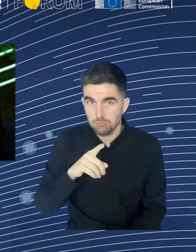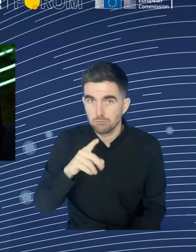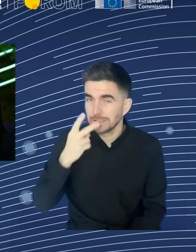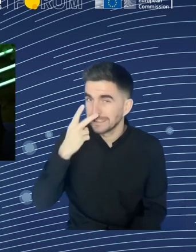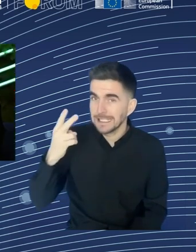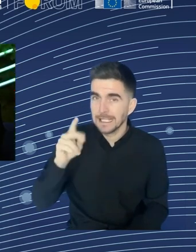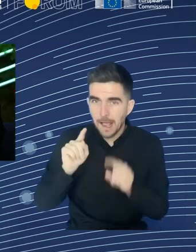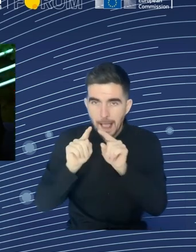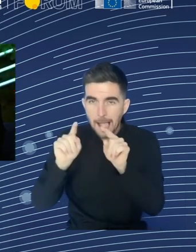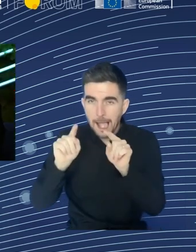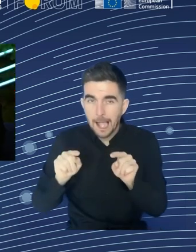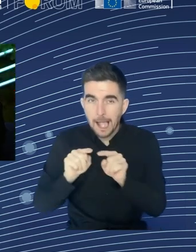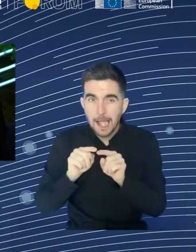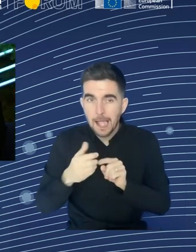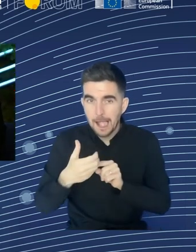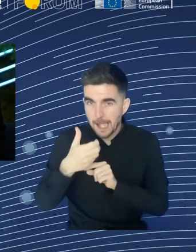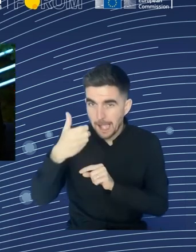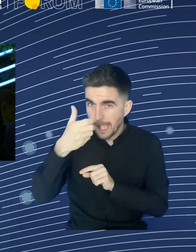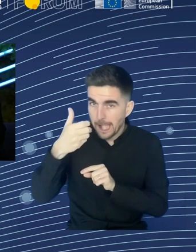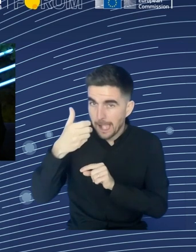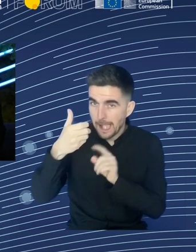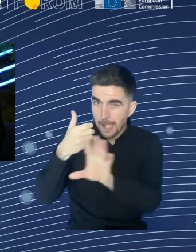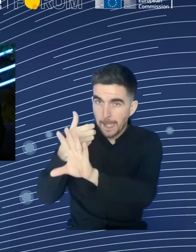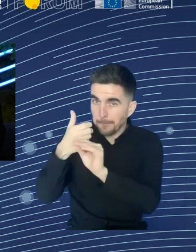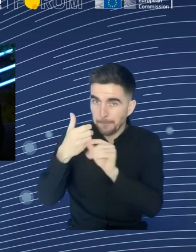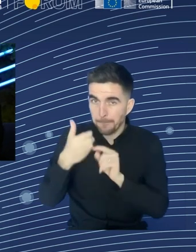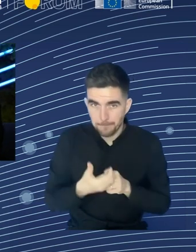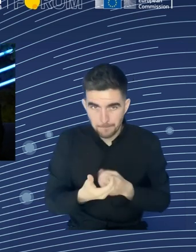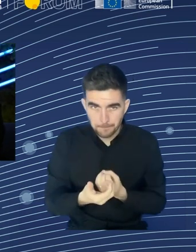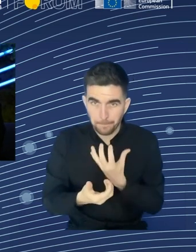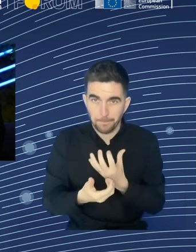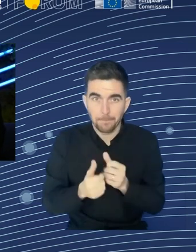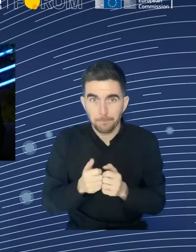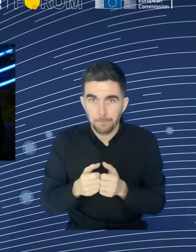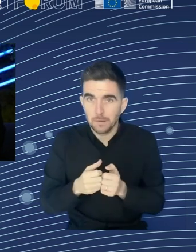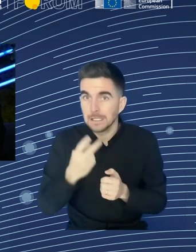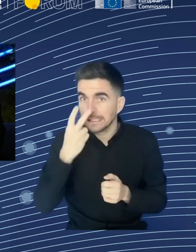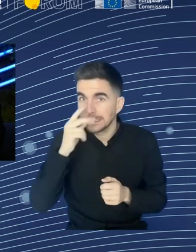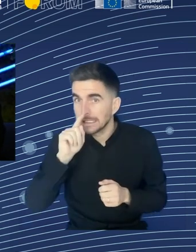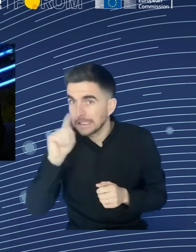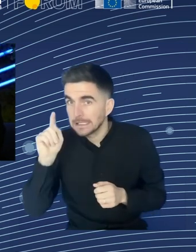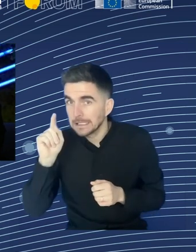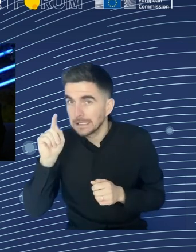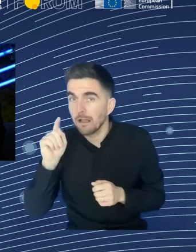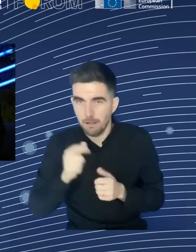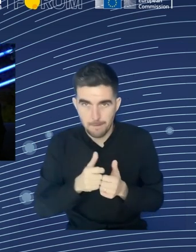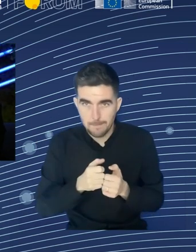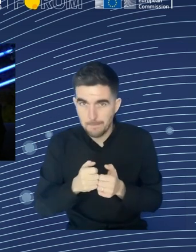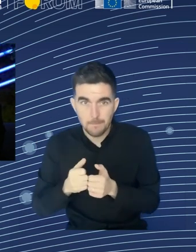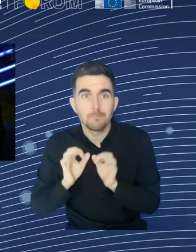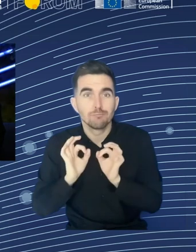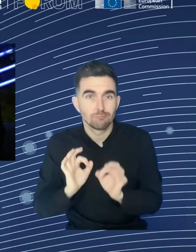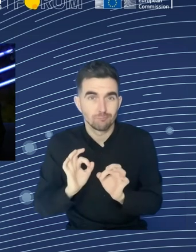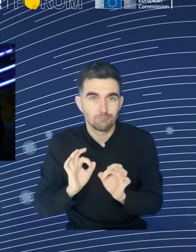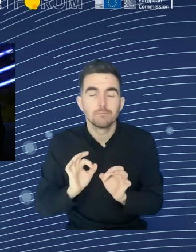workshop on the pillar of social rights so that we get your questions for our fantastic speakers who will be able, hopefully,